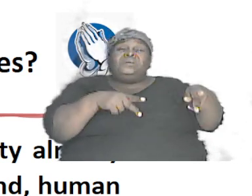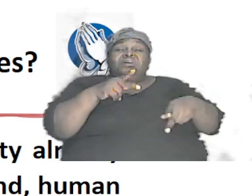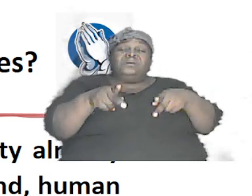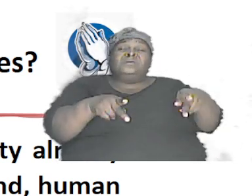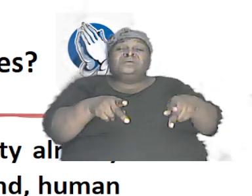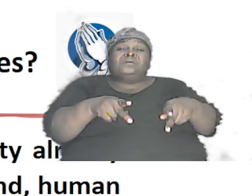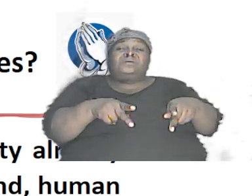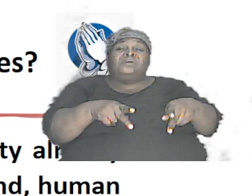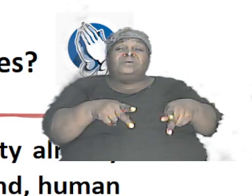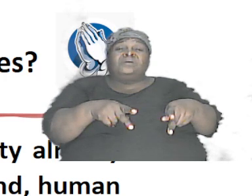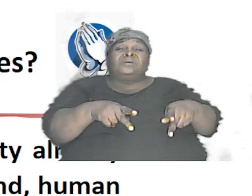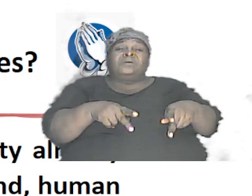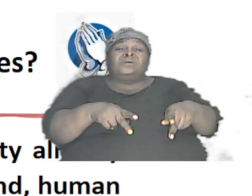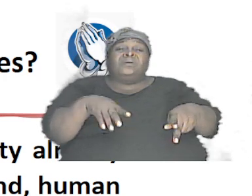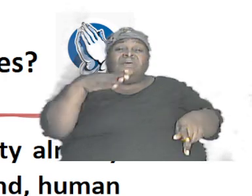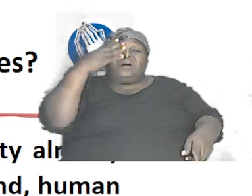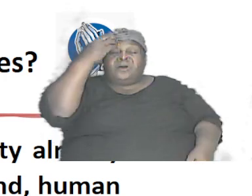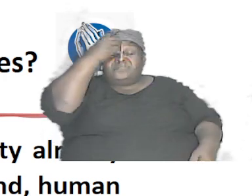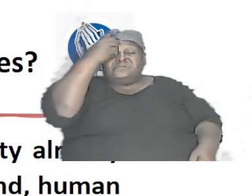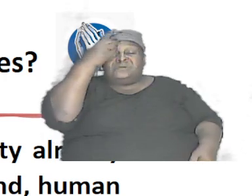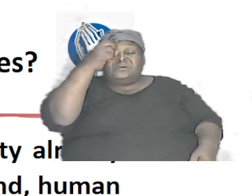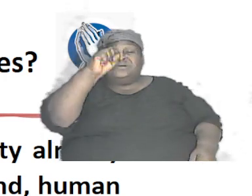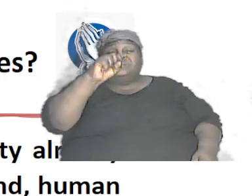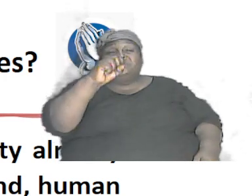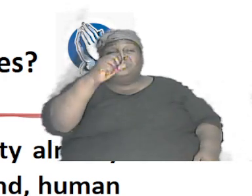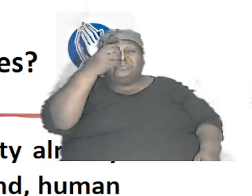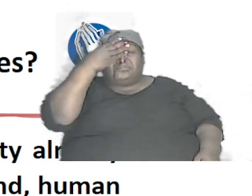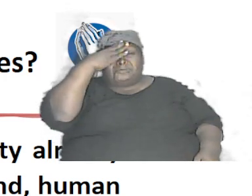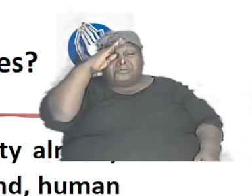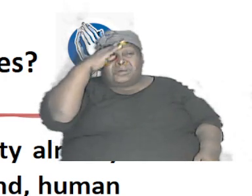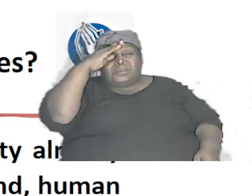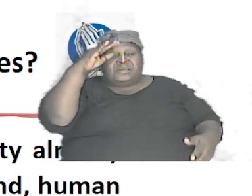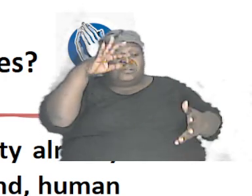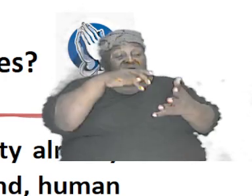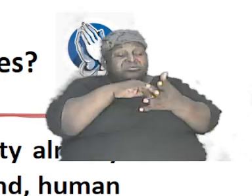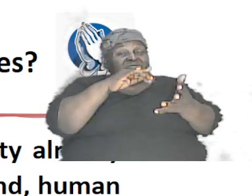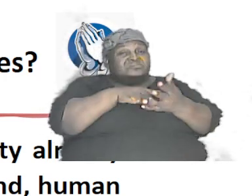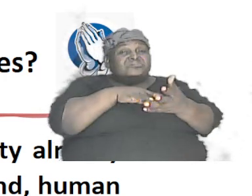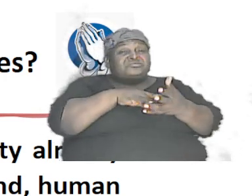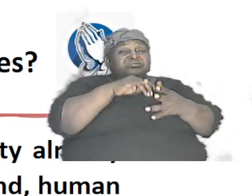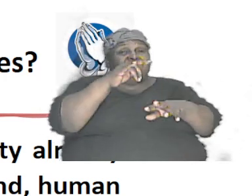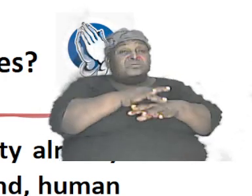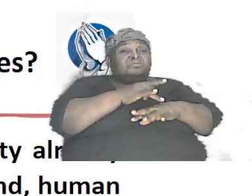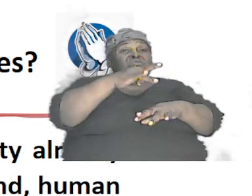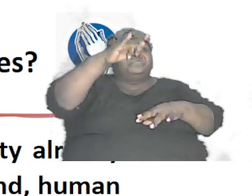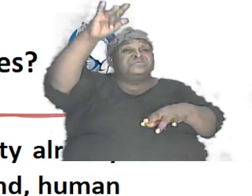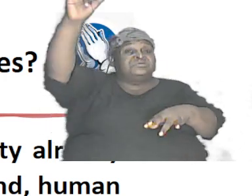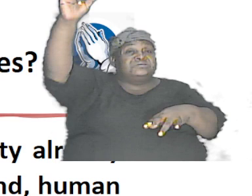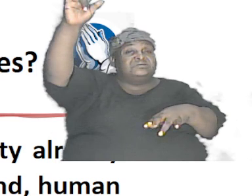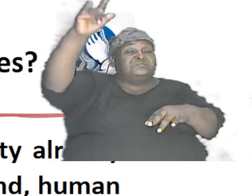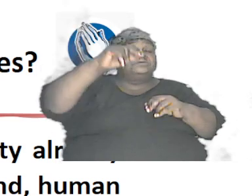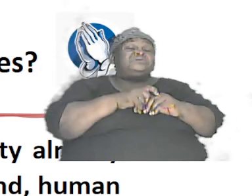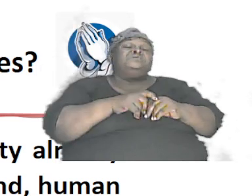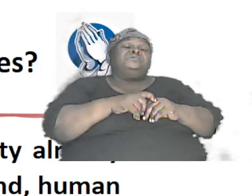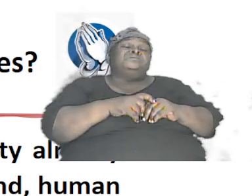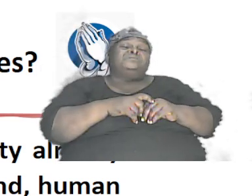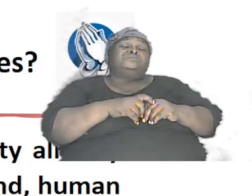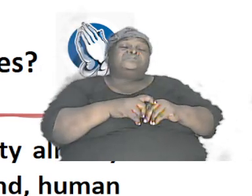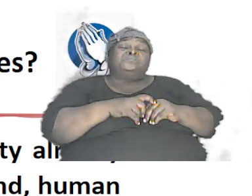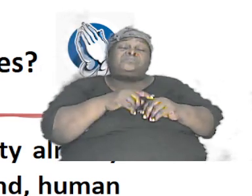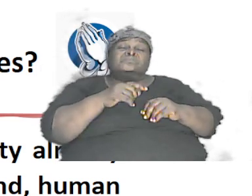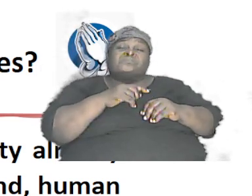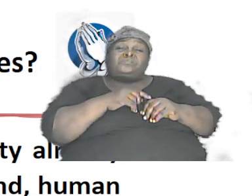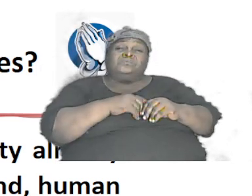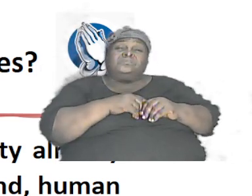of scholarships to study overseas do you know or did you know that